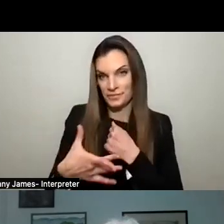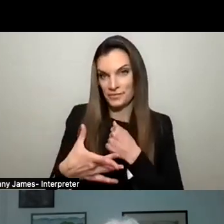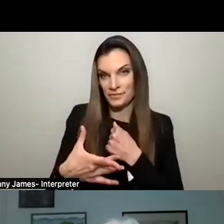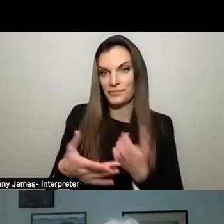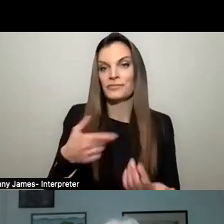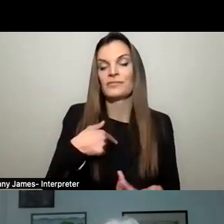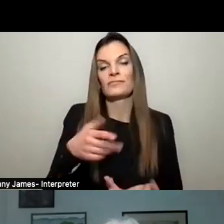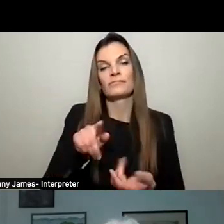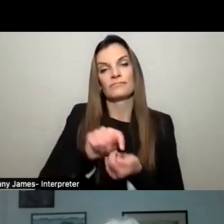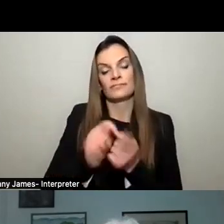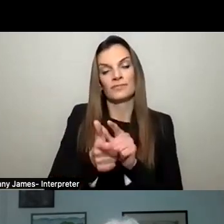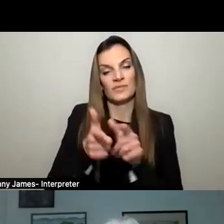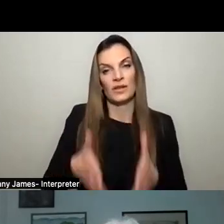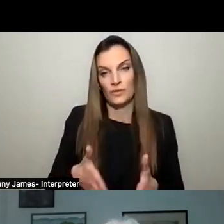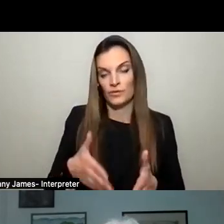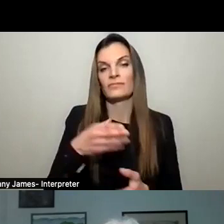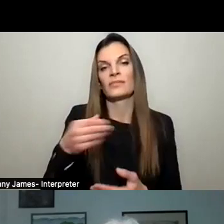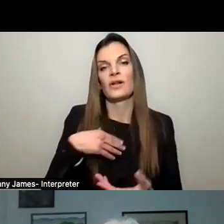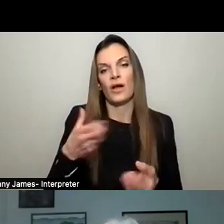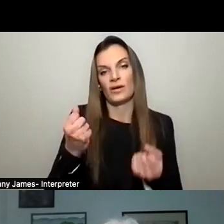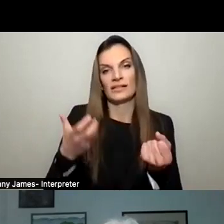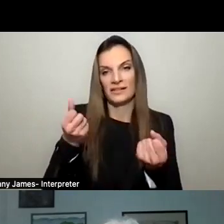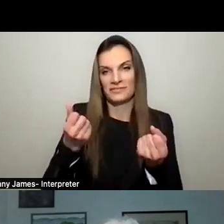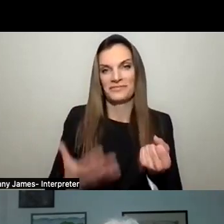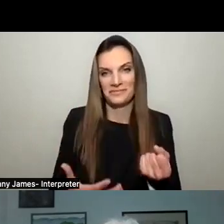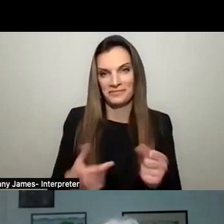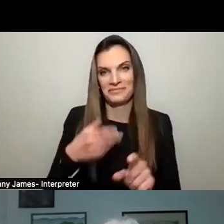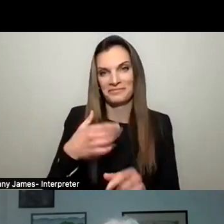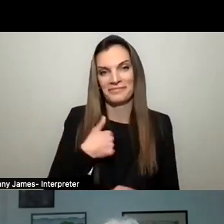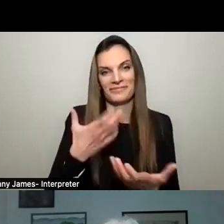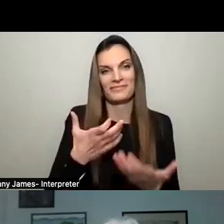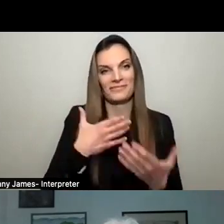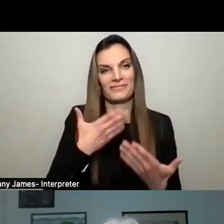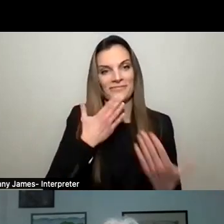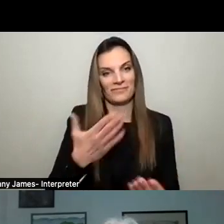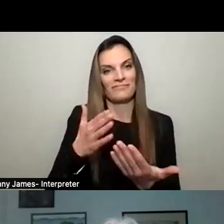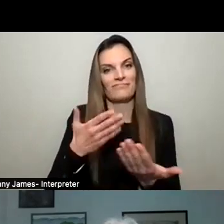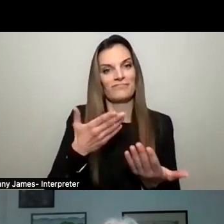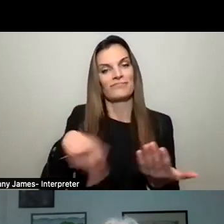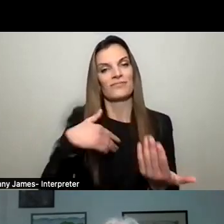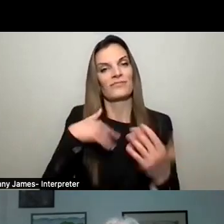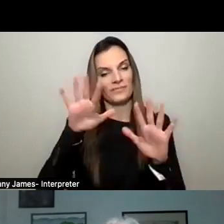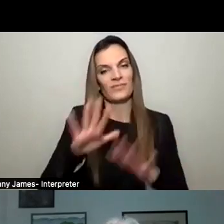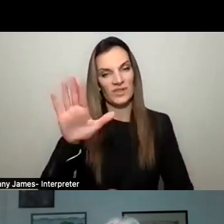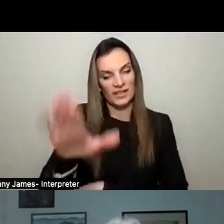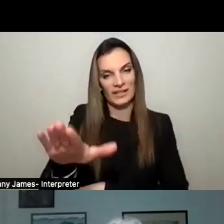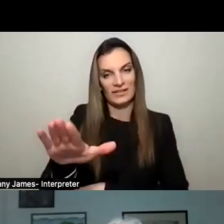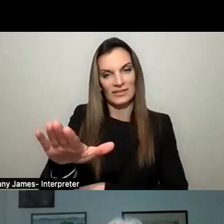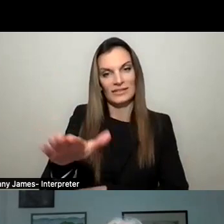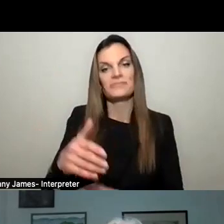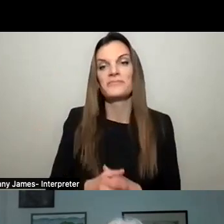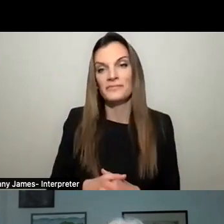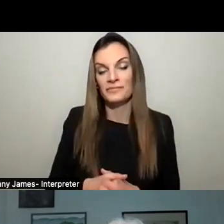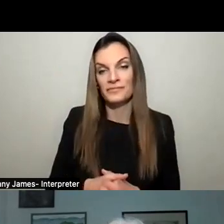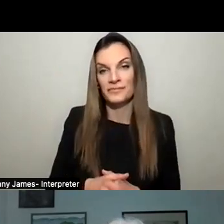our translator and our signer. I wish you all a very pleasant evening. And my last